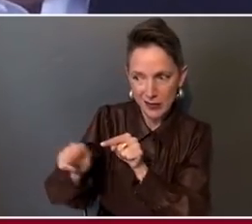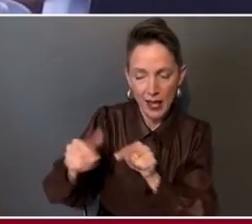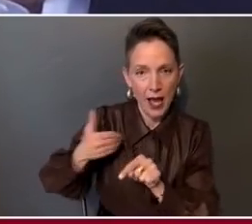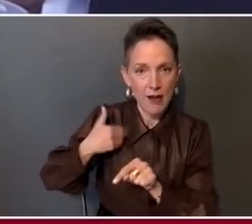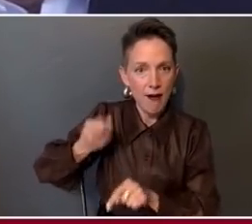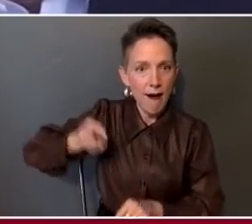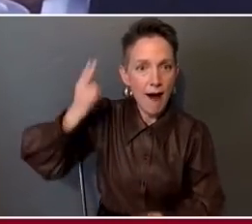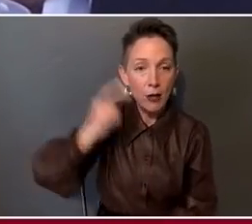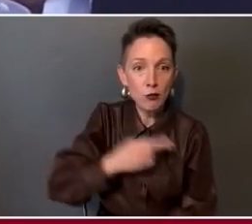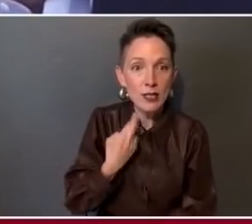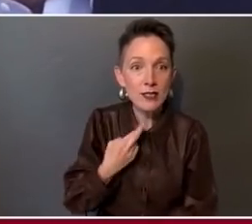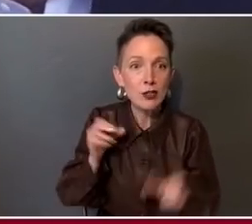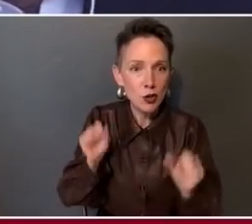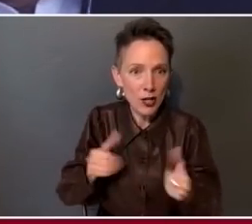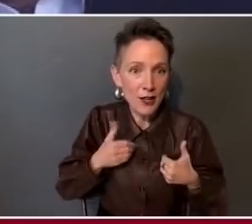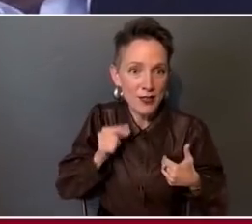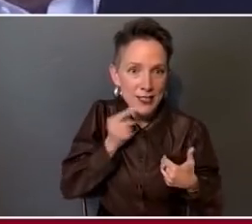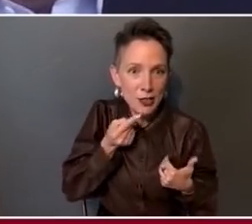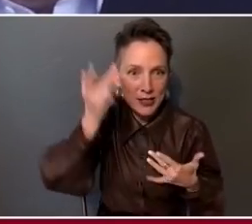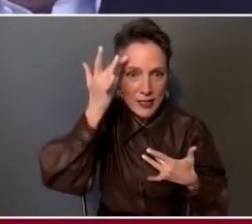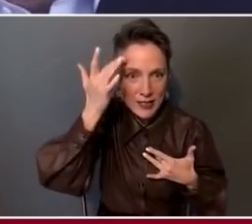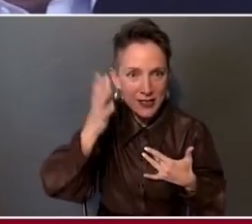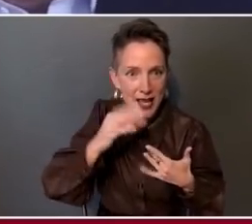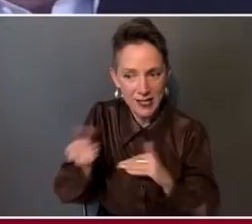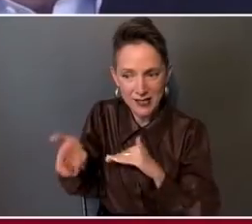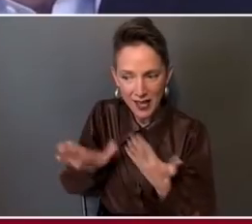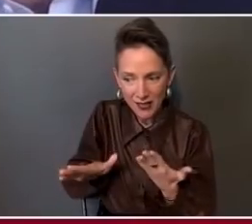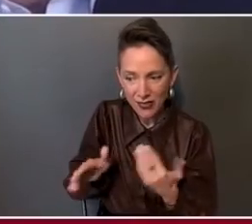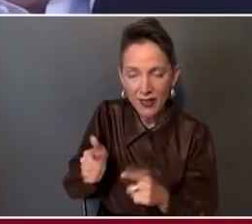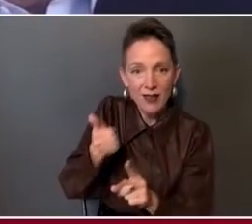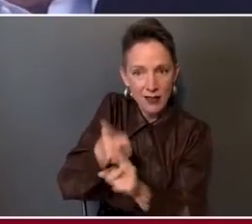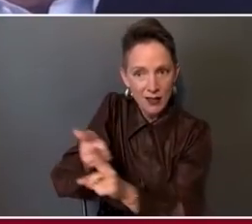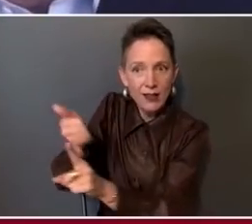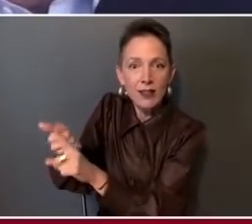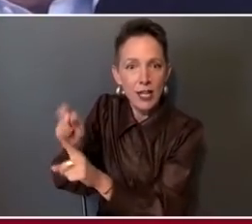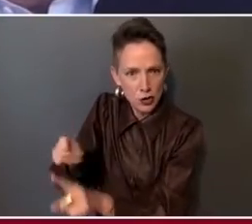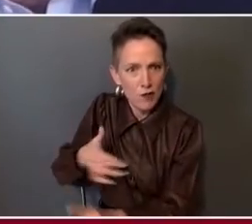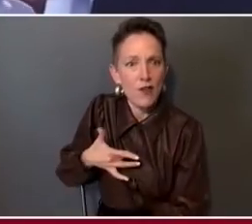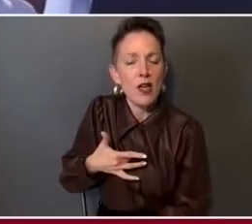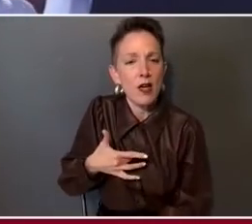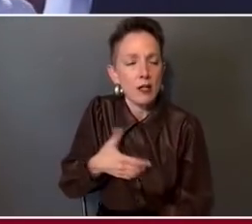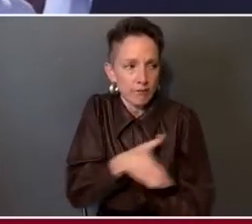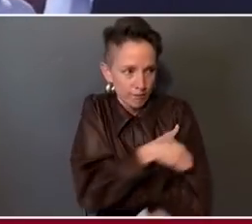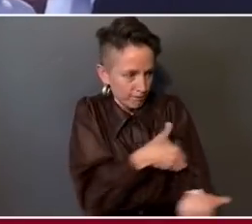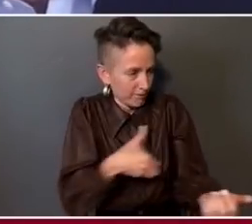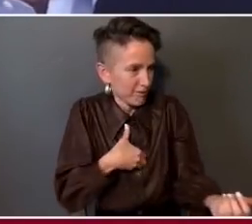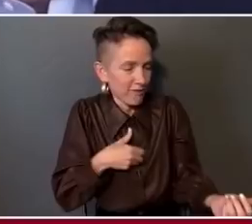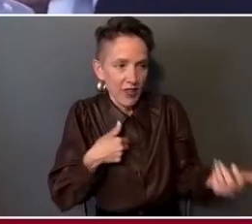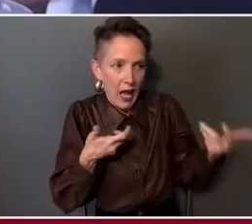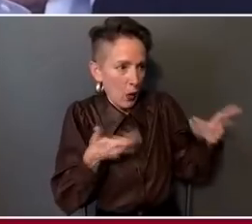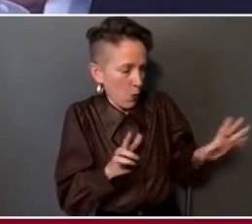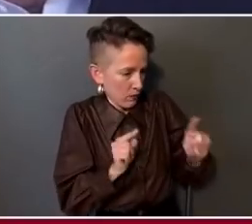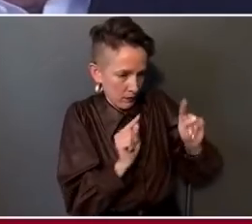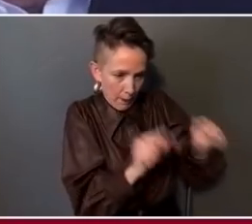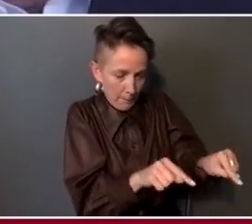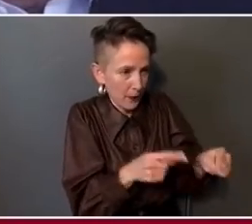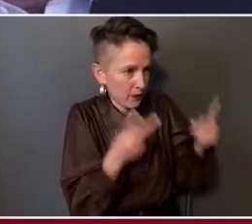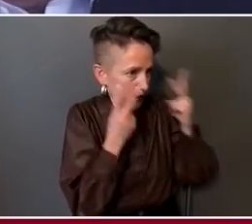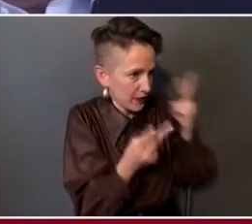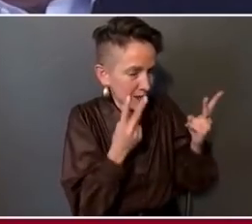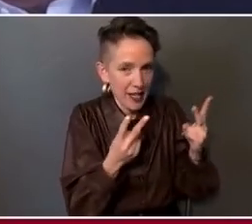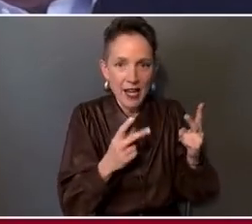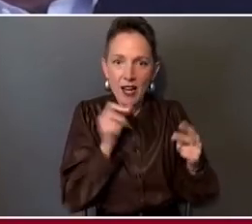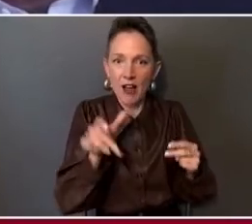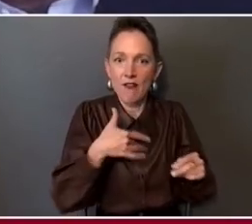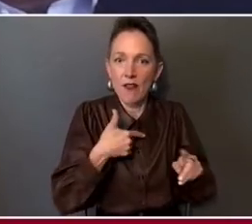illness and death, then they should feel empowered to say, I don't want to put myself into that position, and not feel somehow guilted into